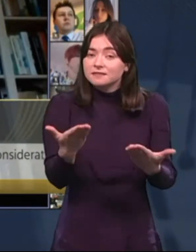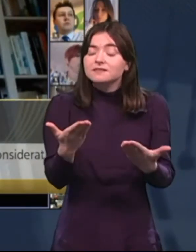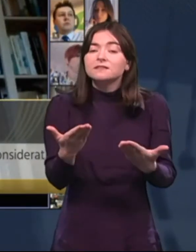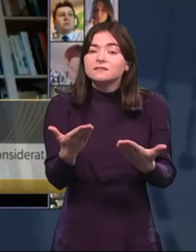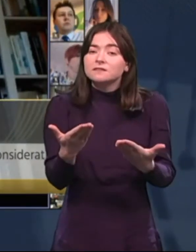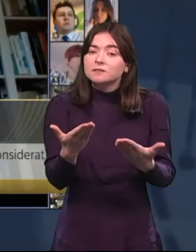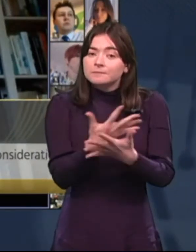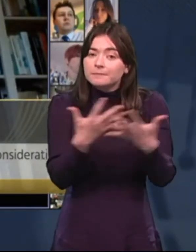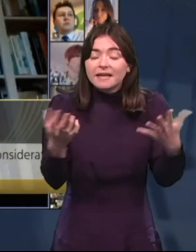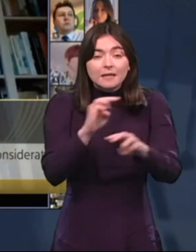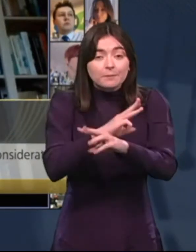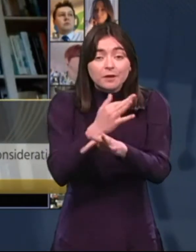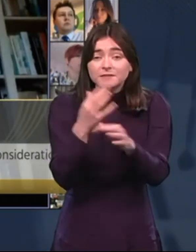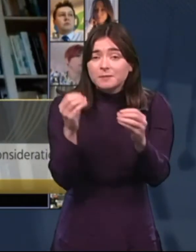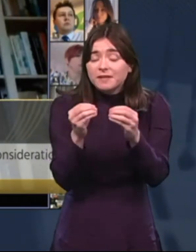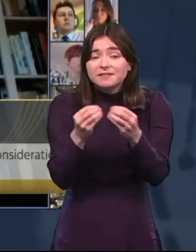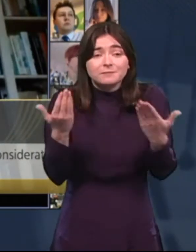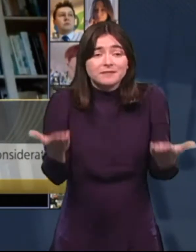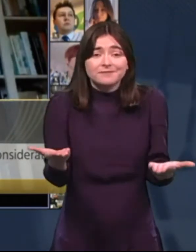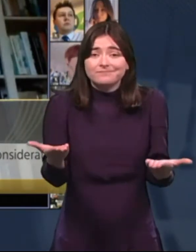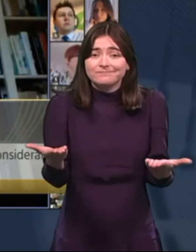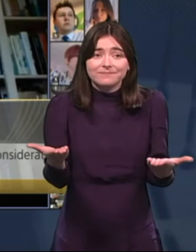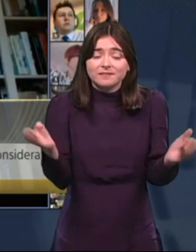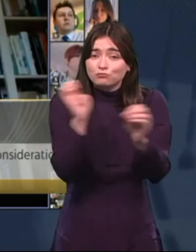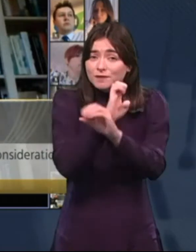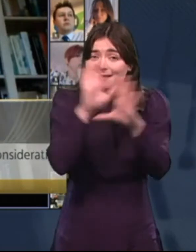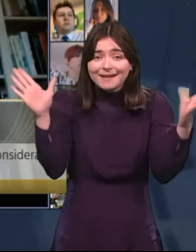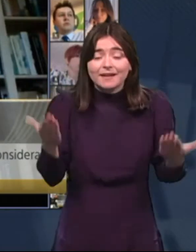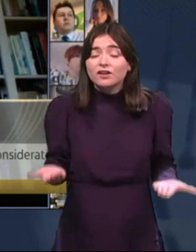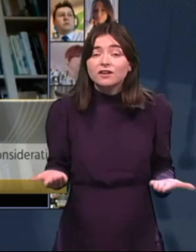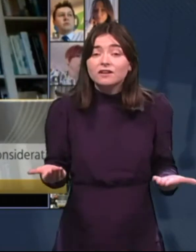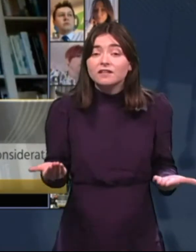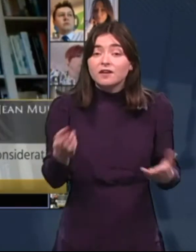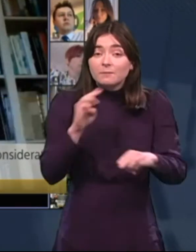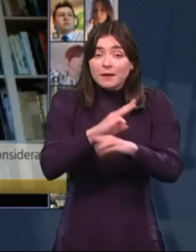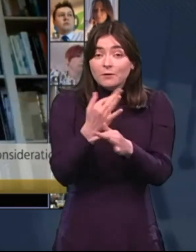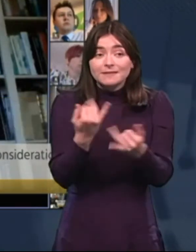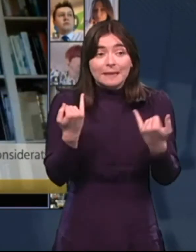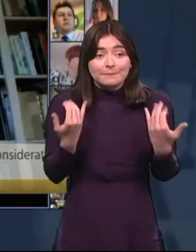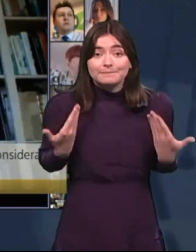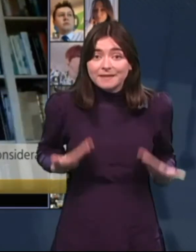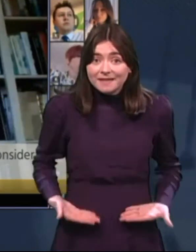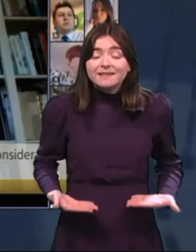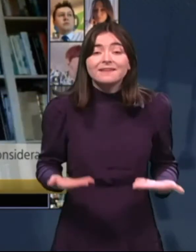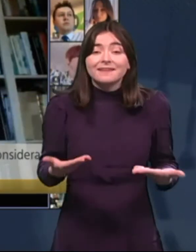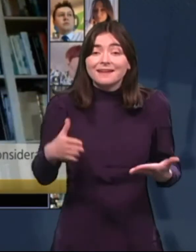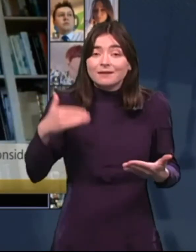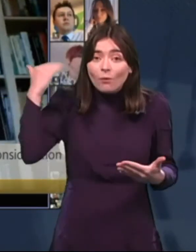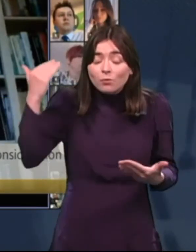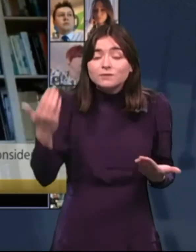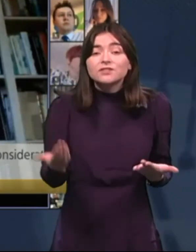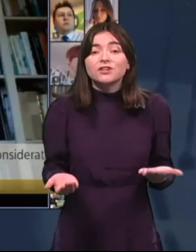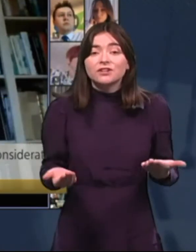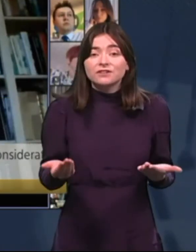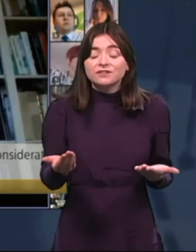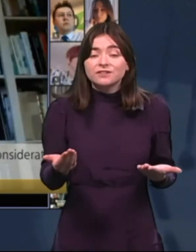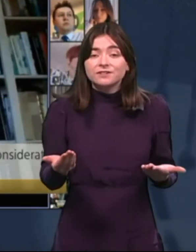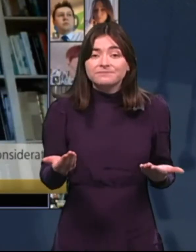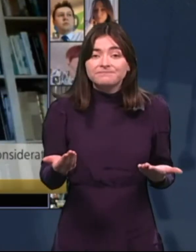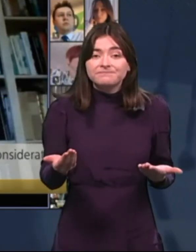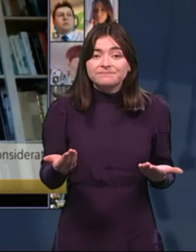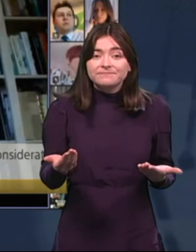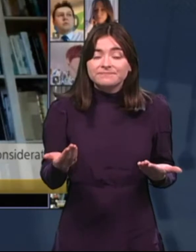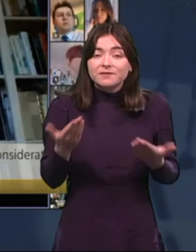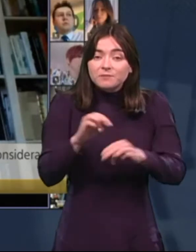this. And I mean, it's a no-brainer, isn't it? You know, you've got parents like me getting older and, you know,